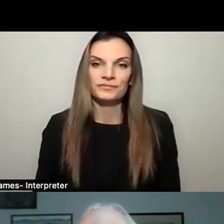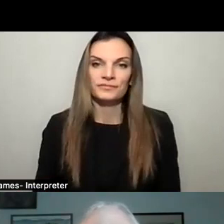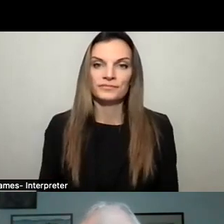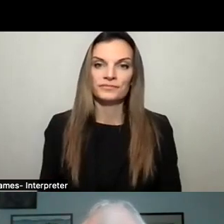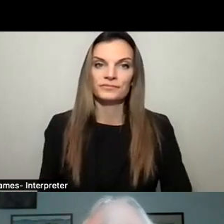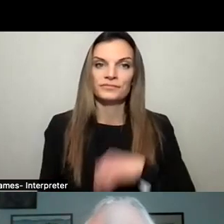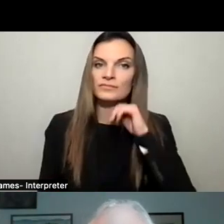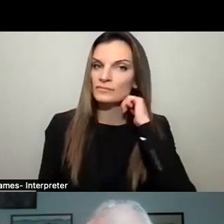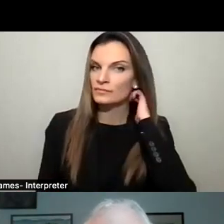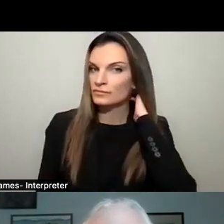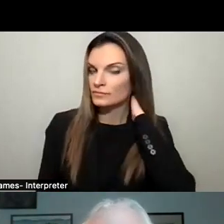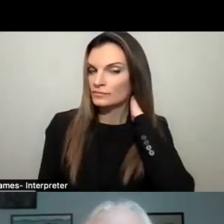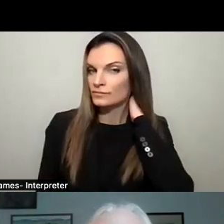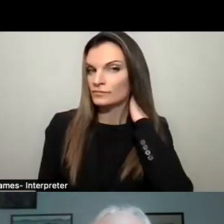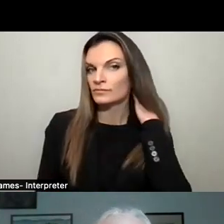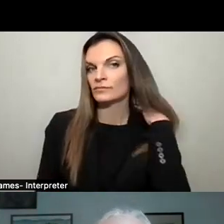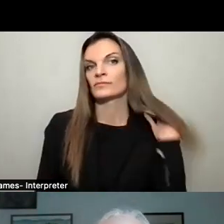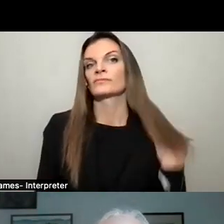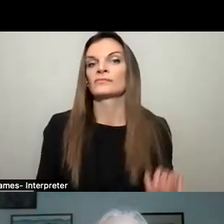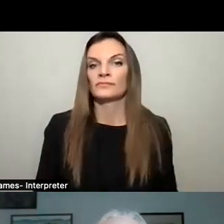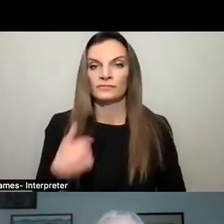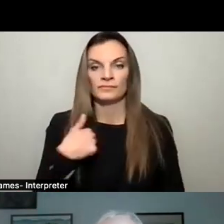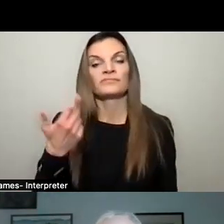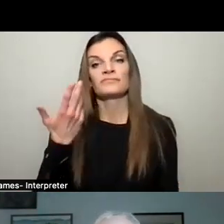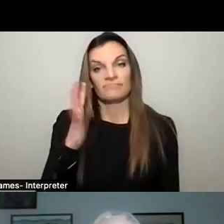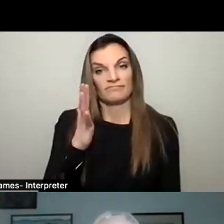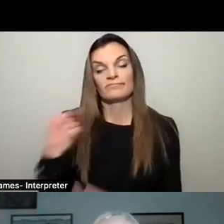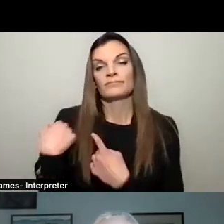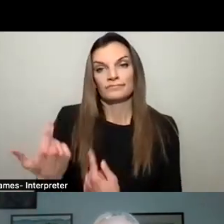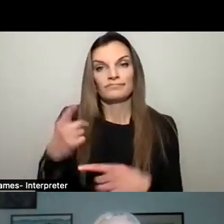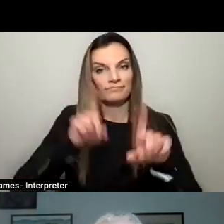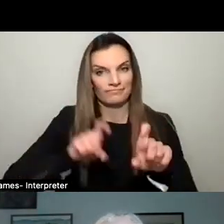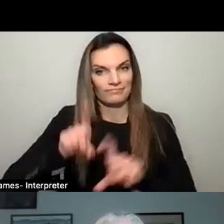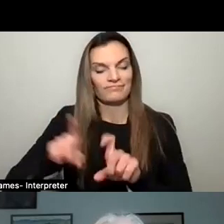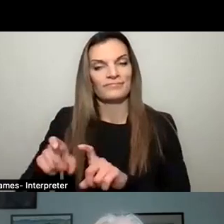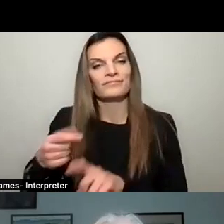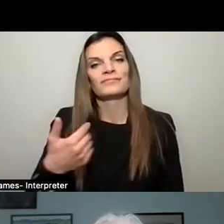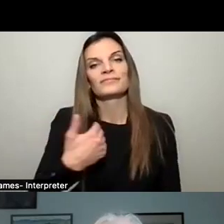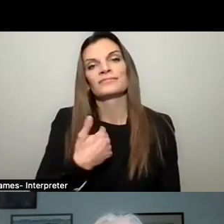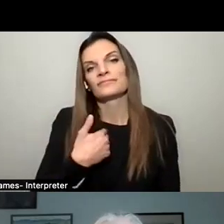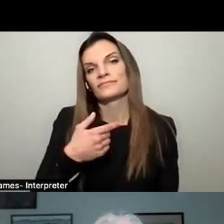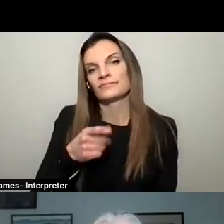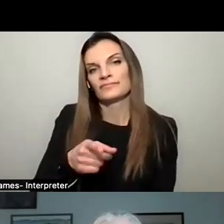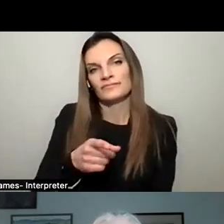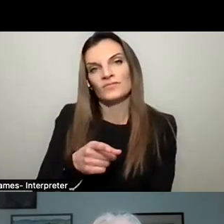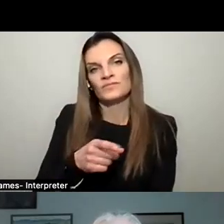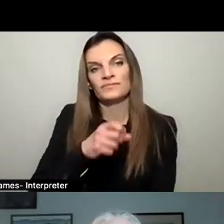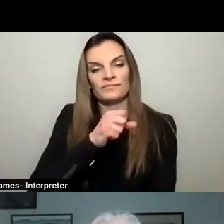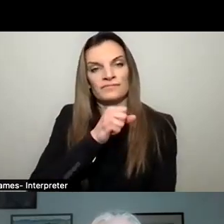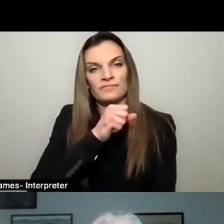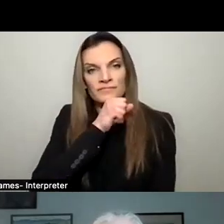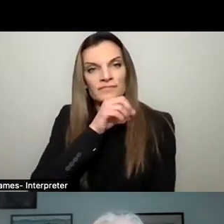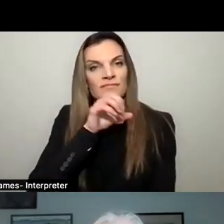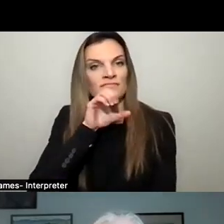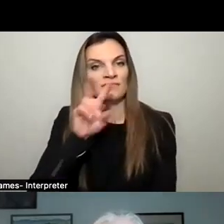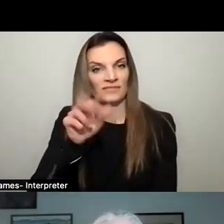We have been experimenting with some of those already. We have a senior van that is fairly